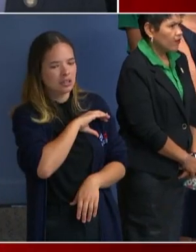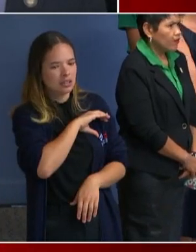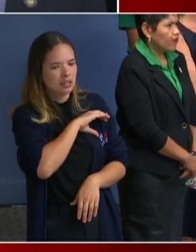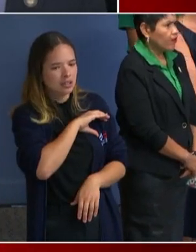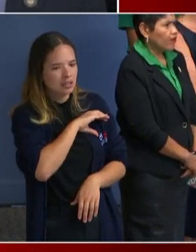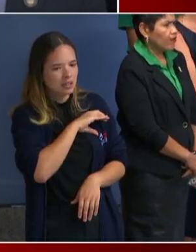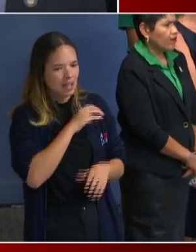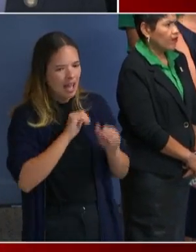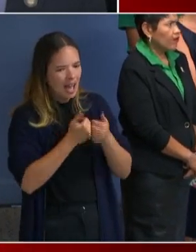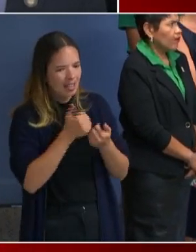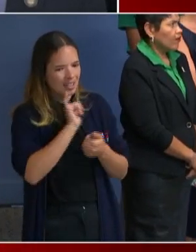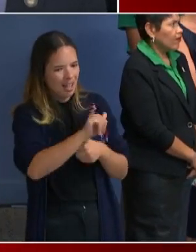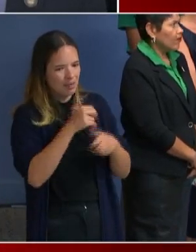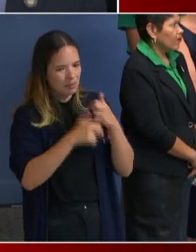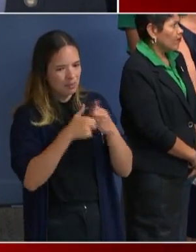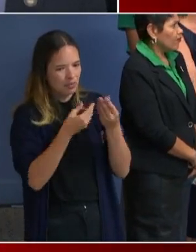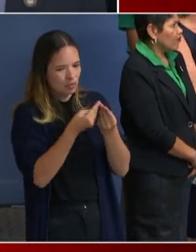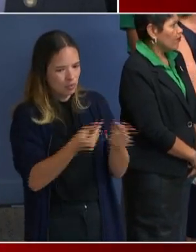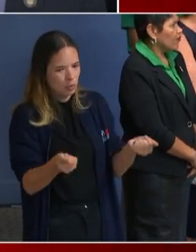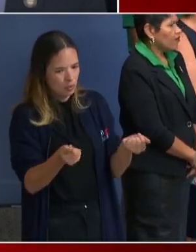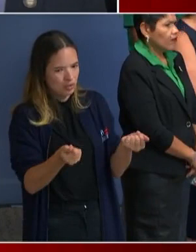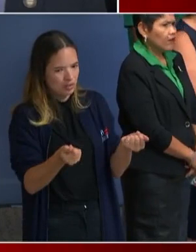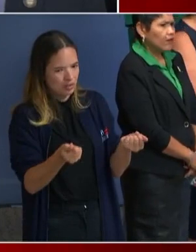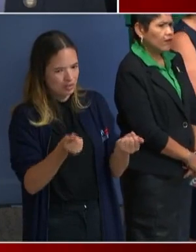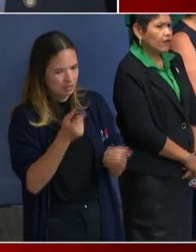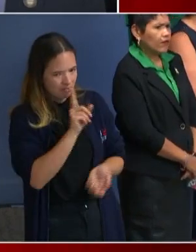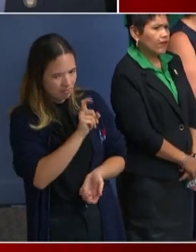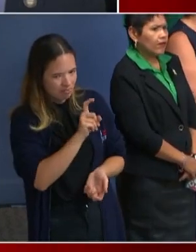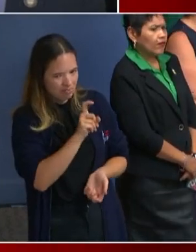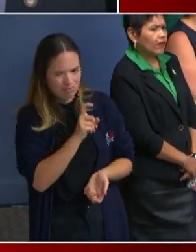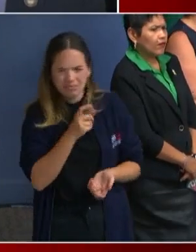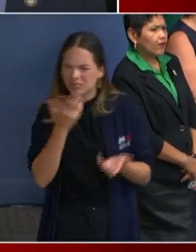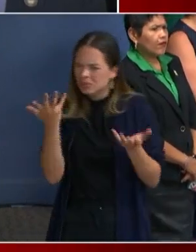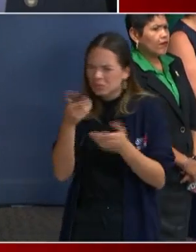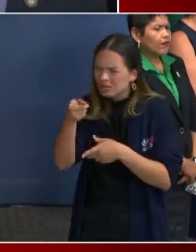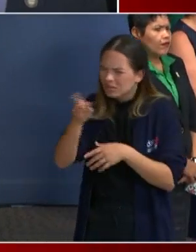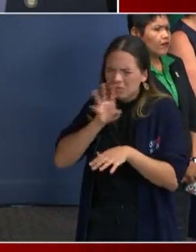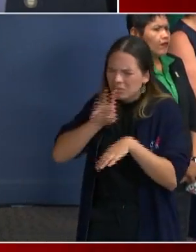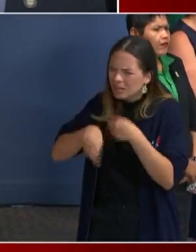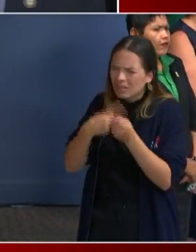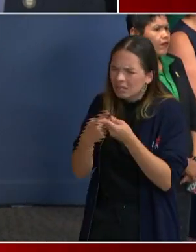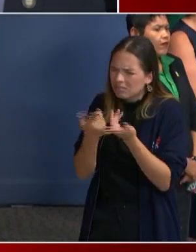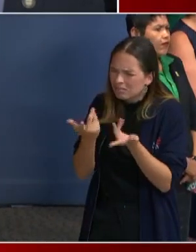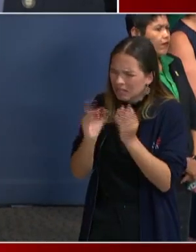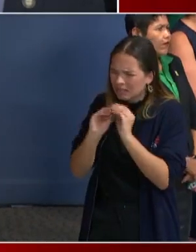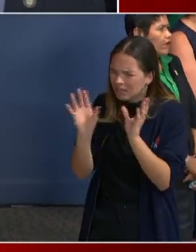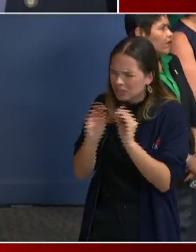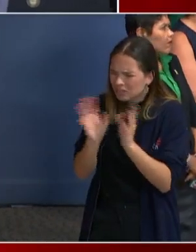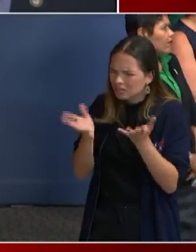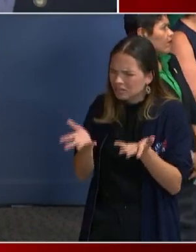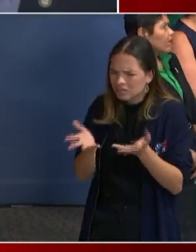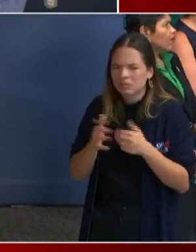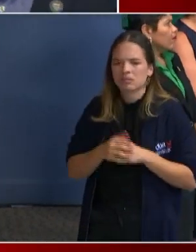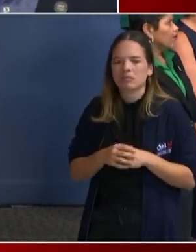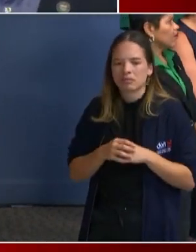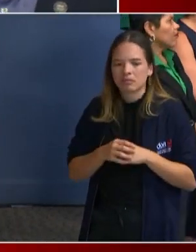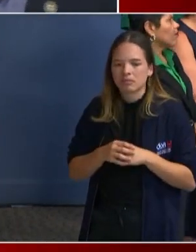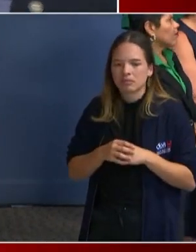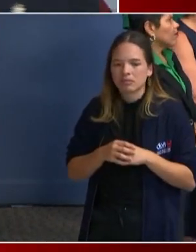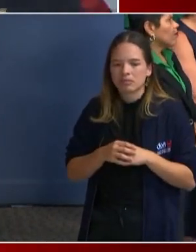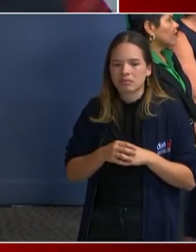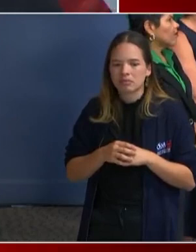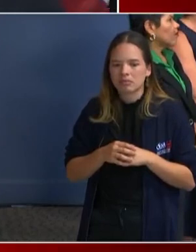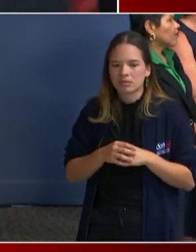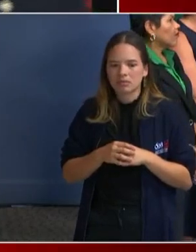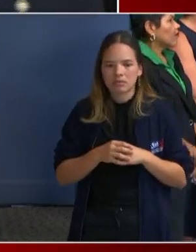problem ever get fixed? What are you talking about? What can't get fixed? The the OUC. Well, let me explain something to you